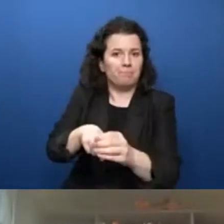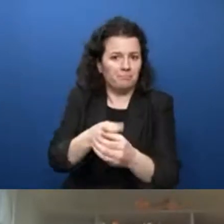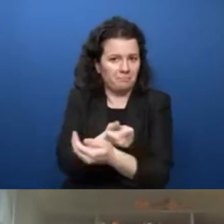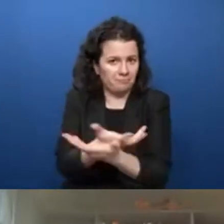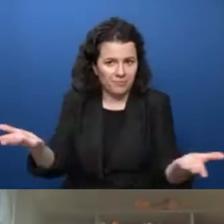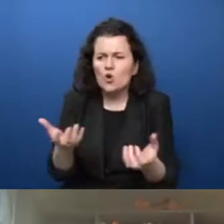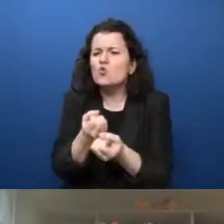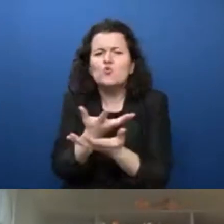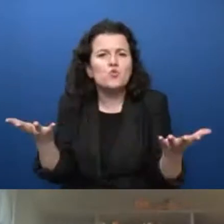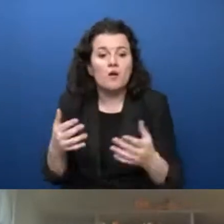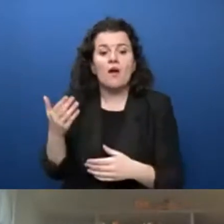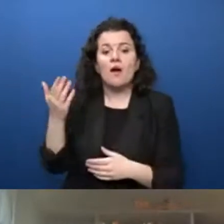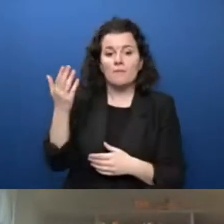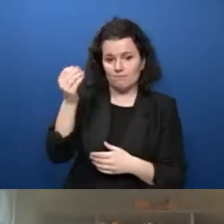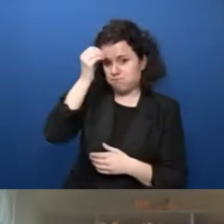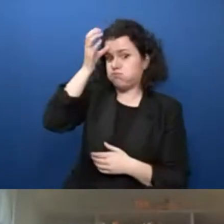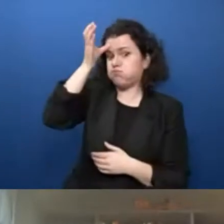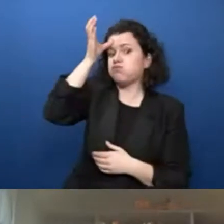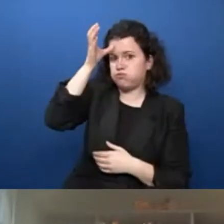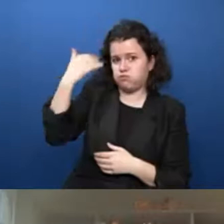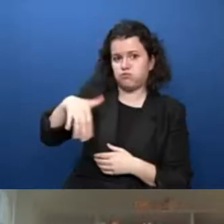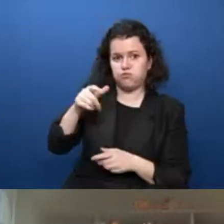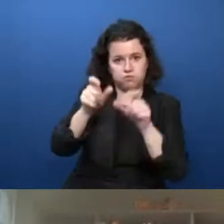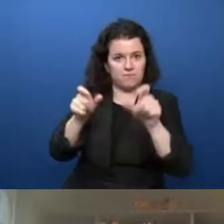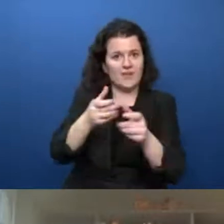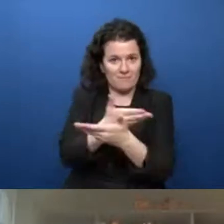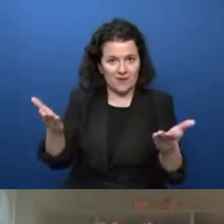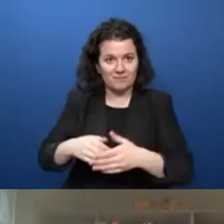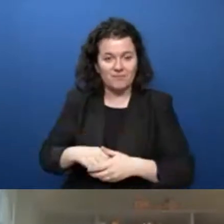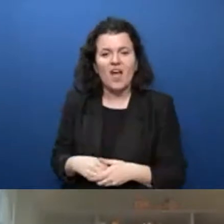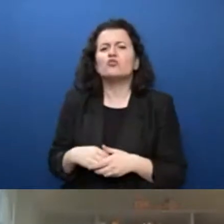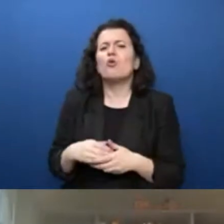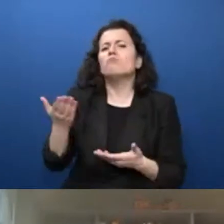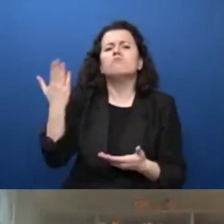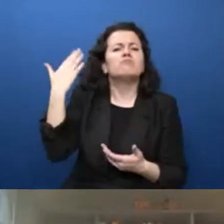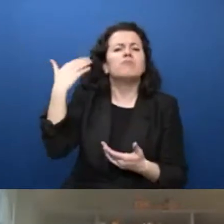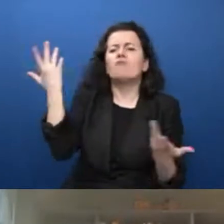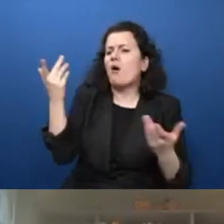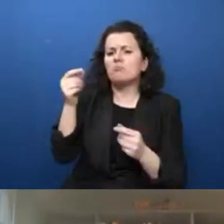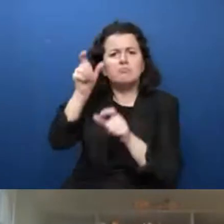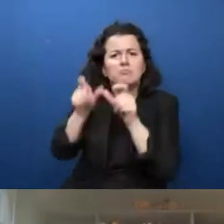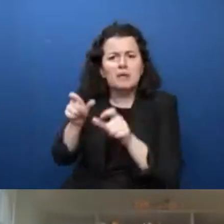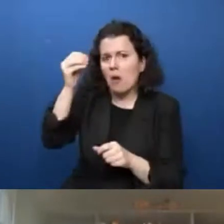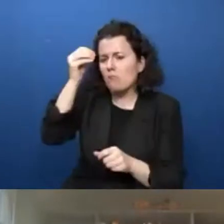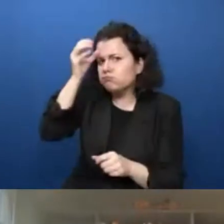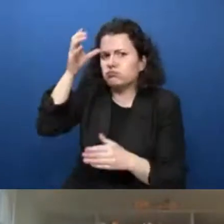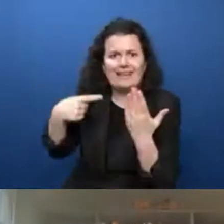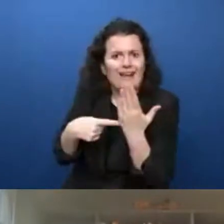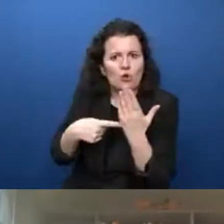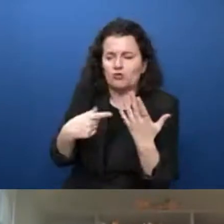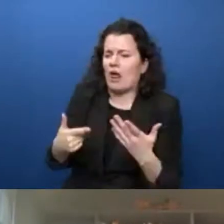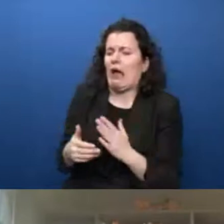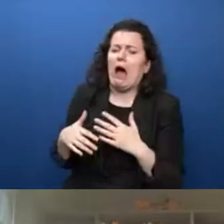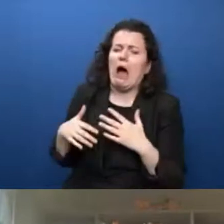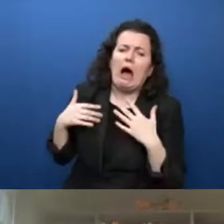used to be like that with technology development. Technology developers used to be an elite group of people who had highly technical skills. But